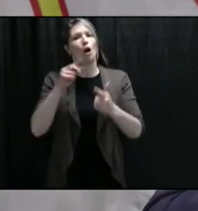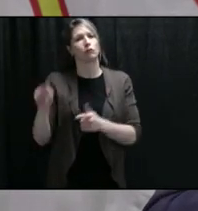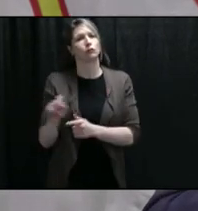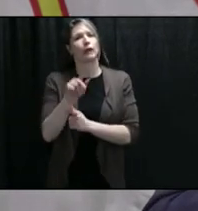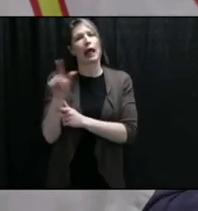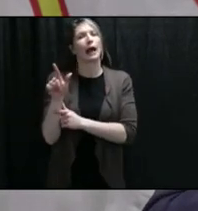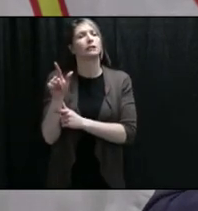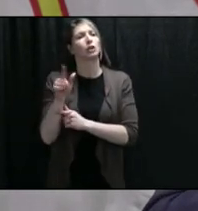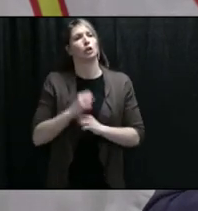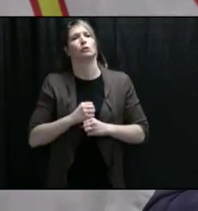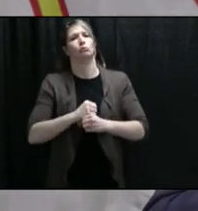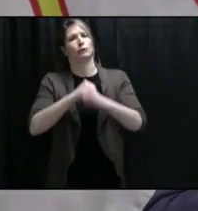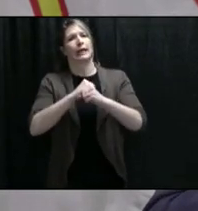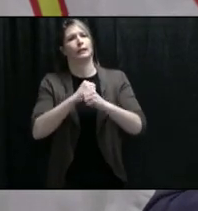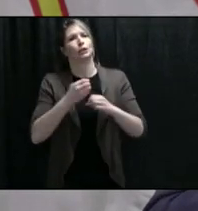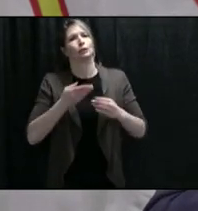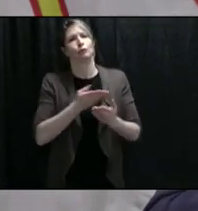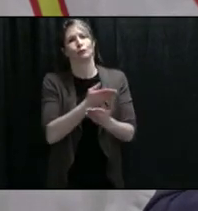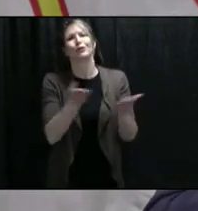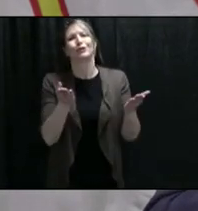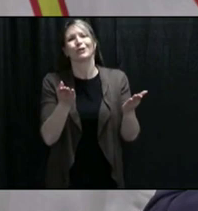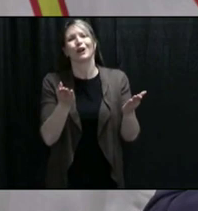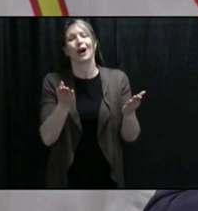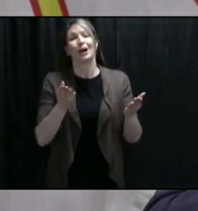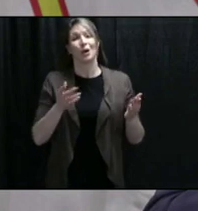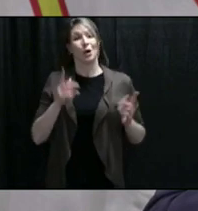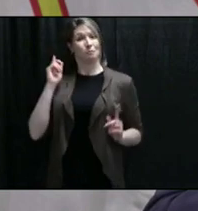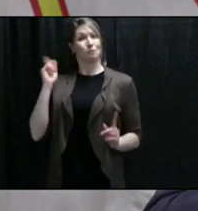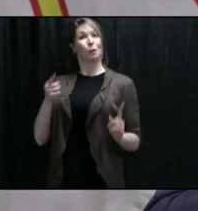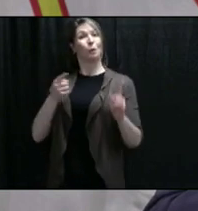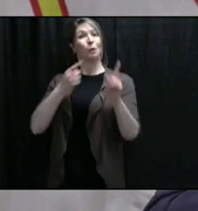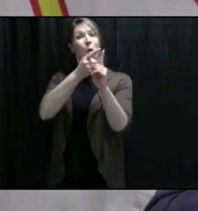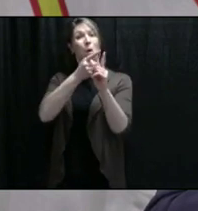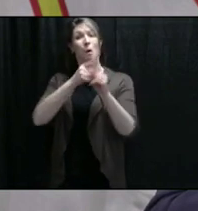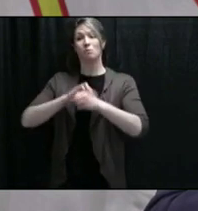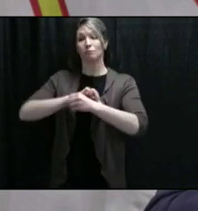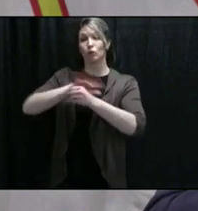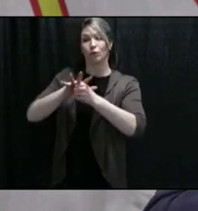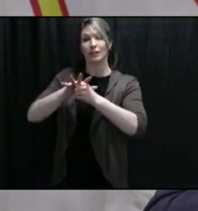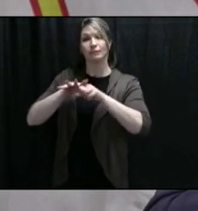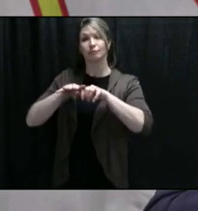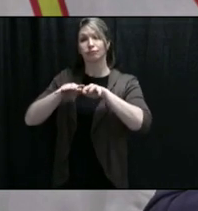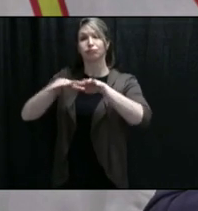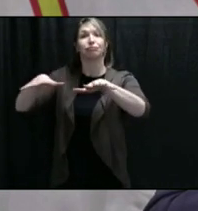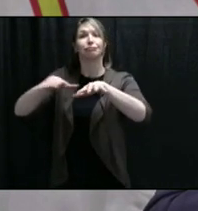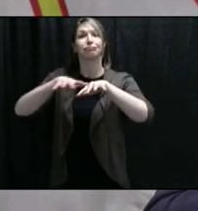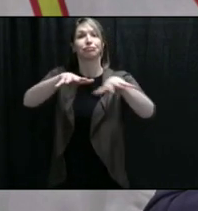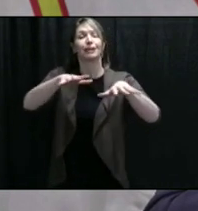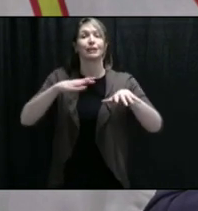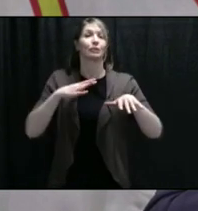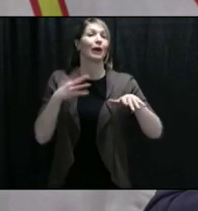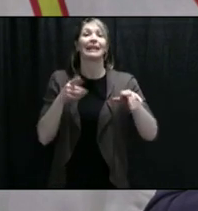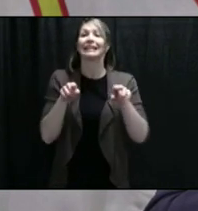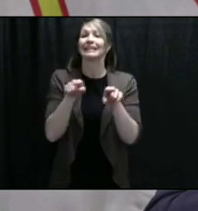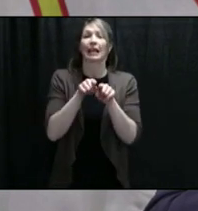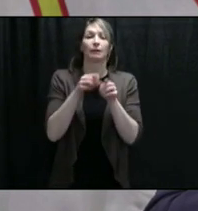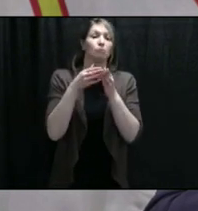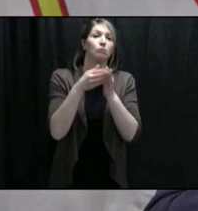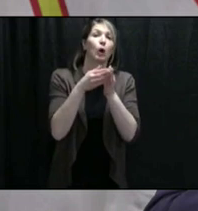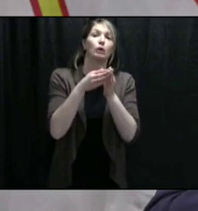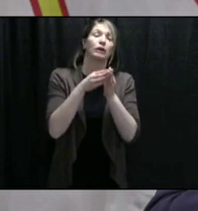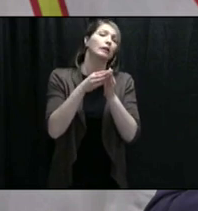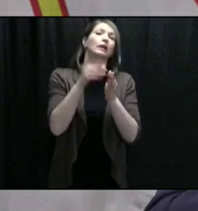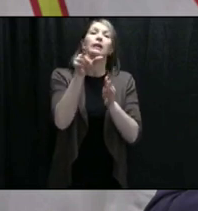that we do not spread this virus around. So we've been doing this with our ferry system from blah, blah, blah into the Straits.